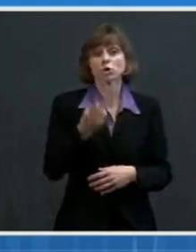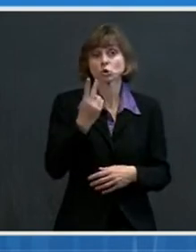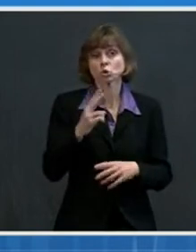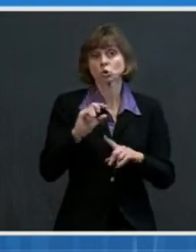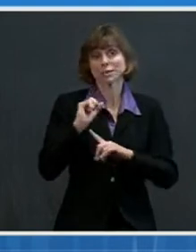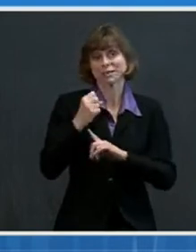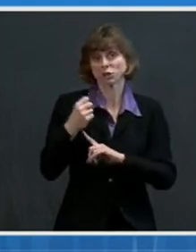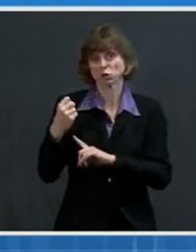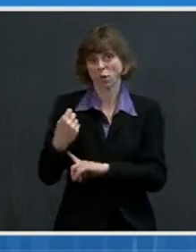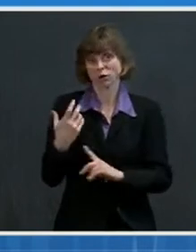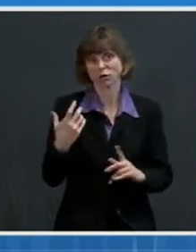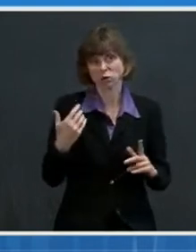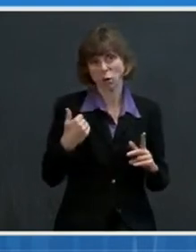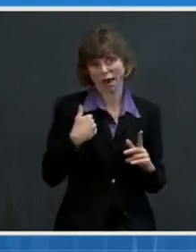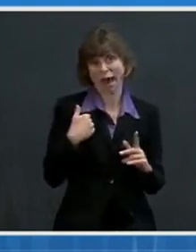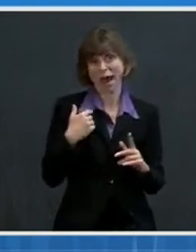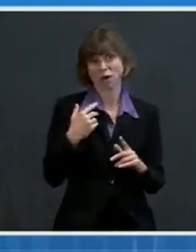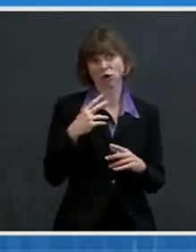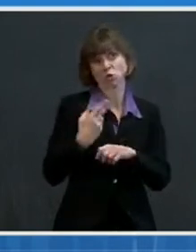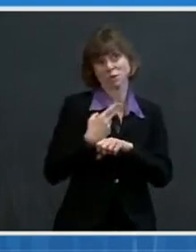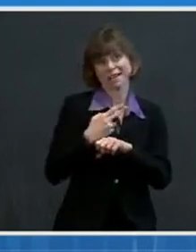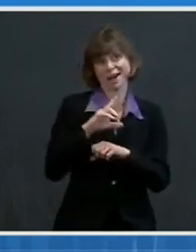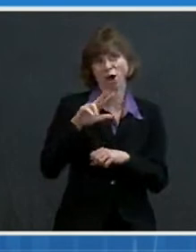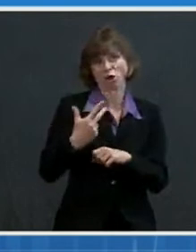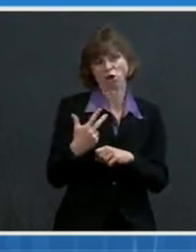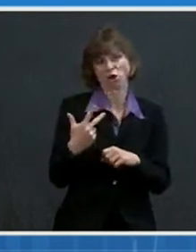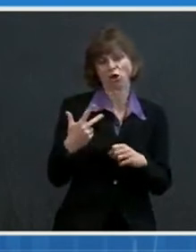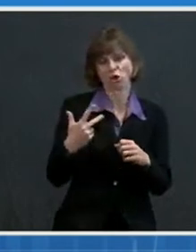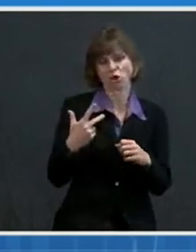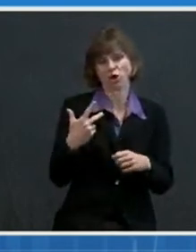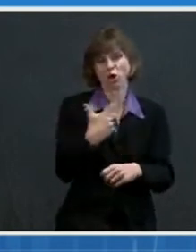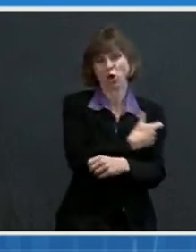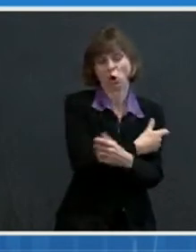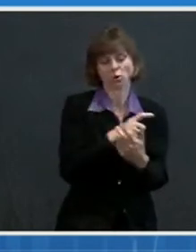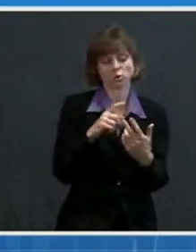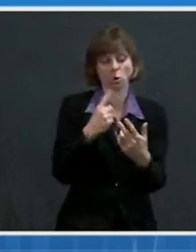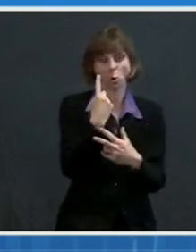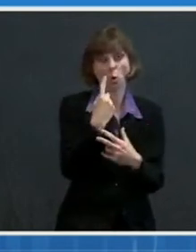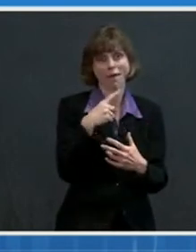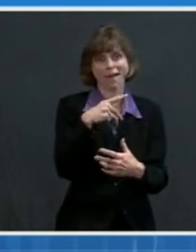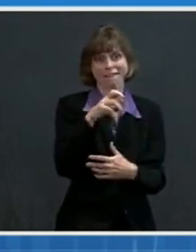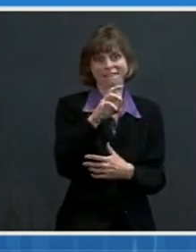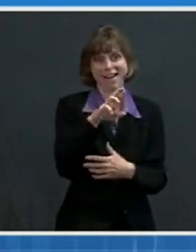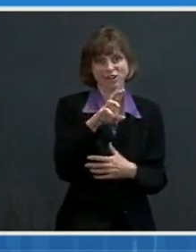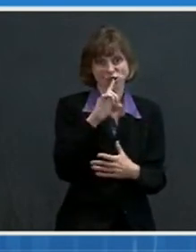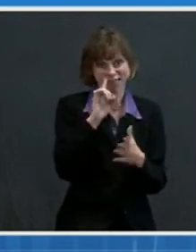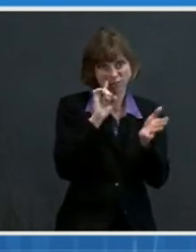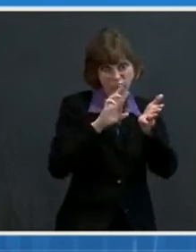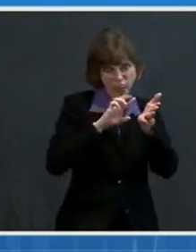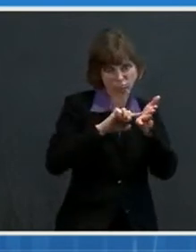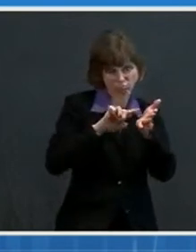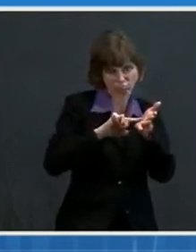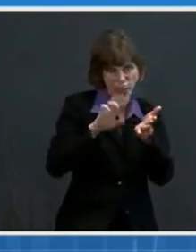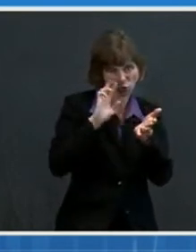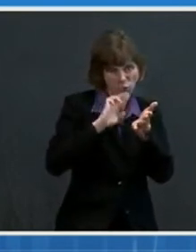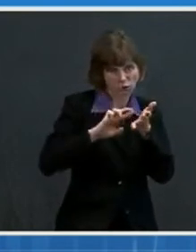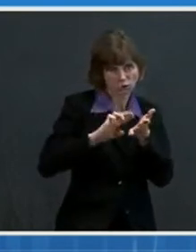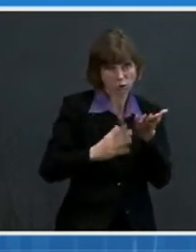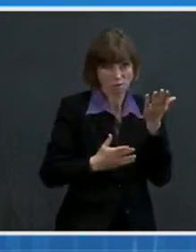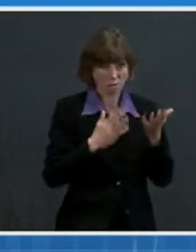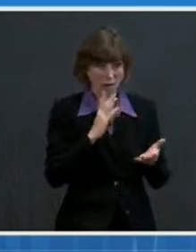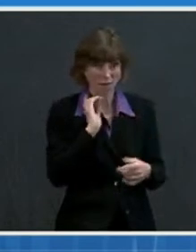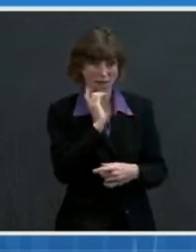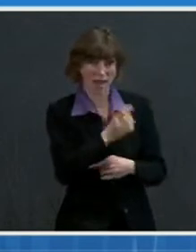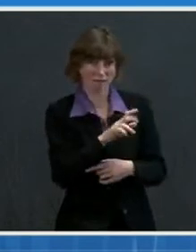One was one that Pfizer is pursuing where they're talking about giving a third dose against the wild